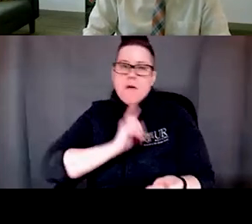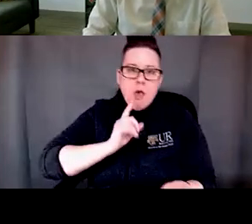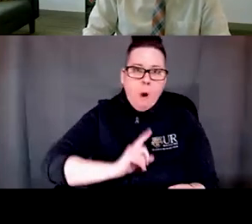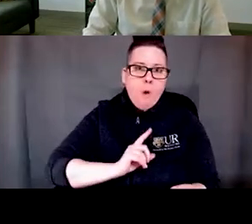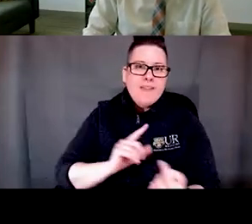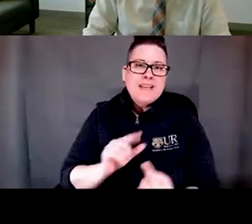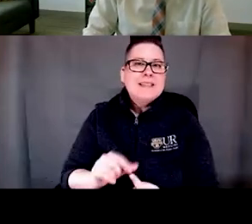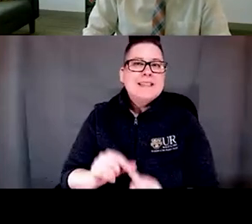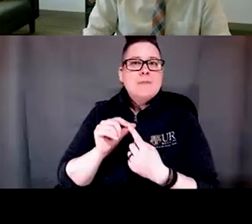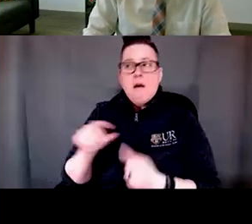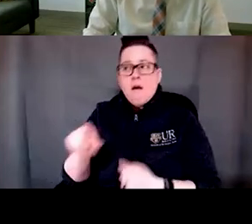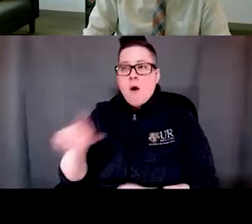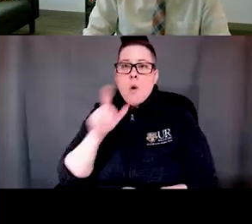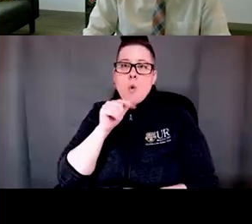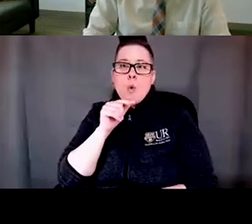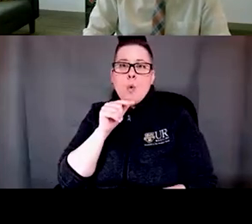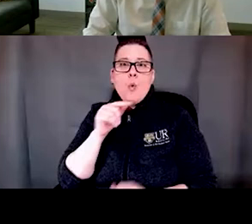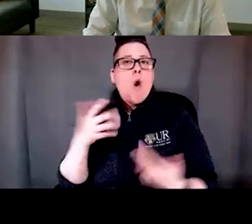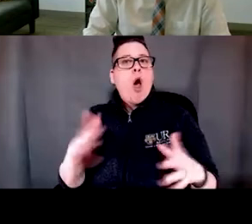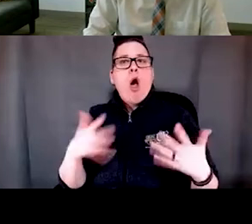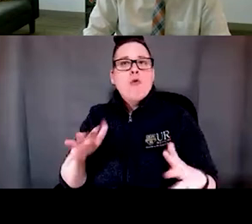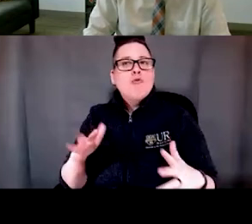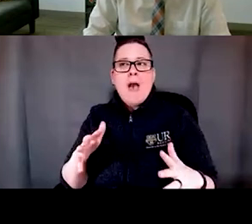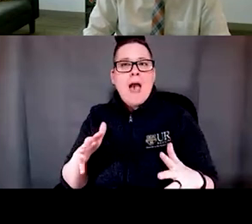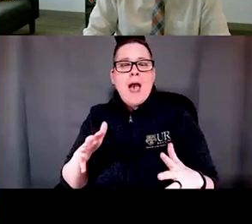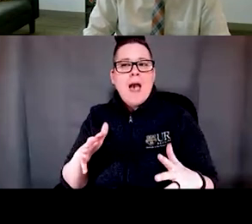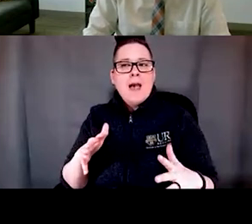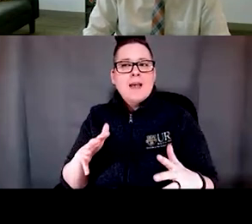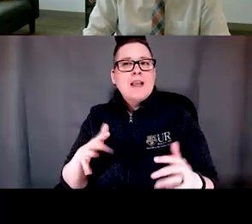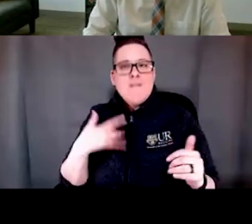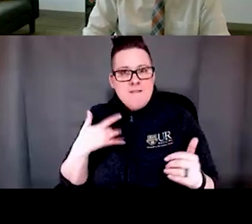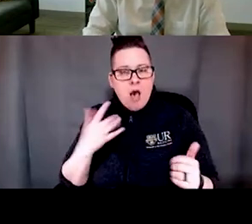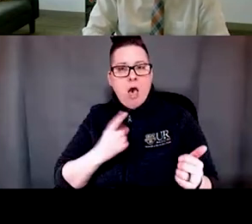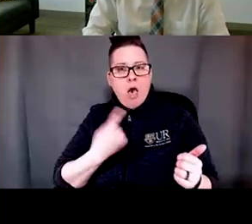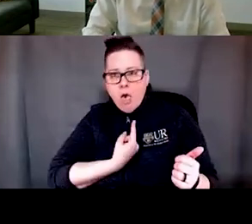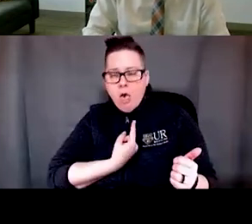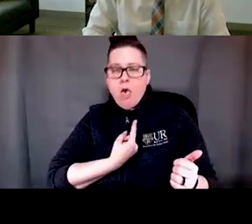folks that were already experiencing social isolation and